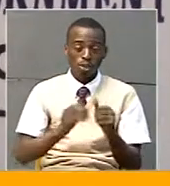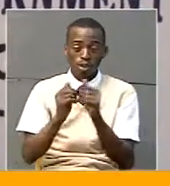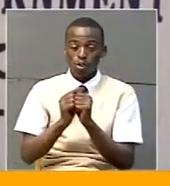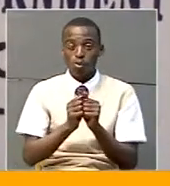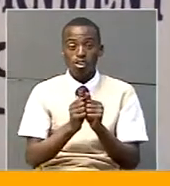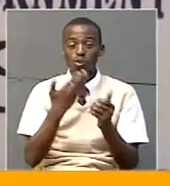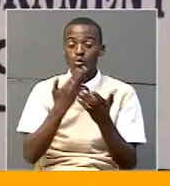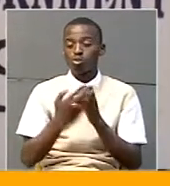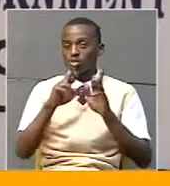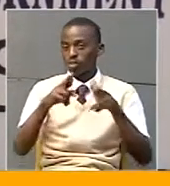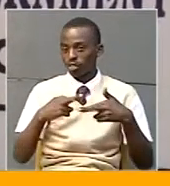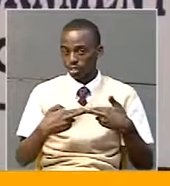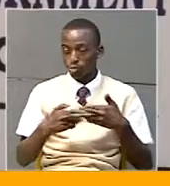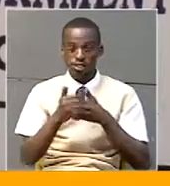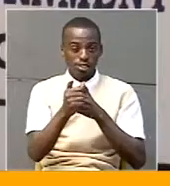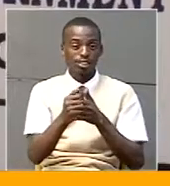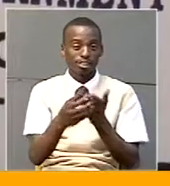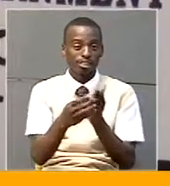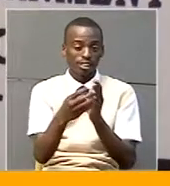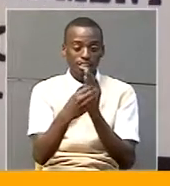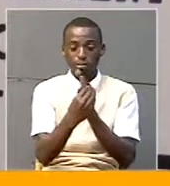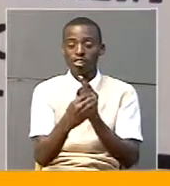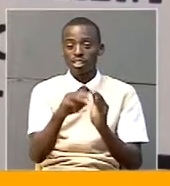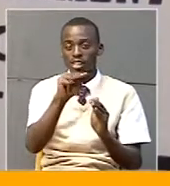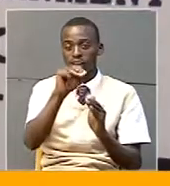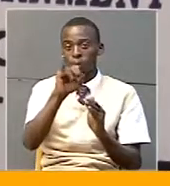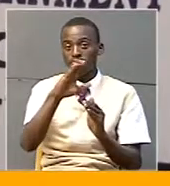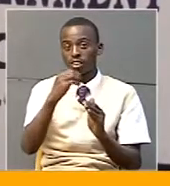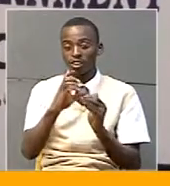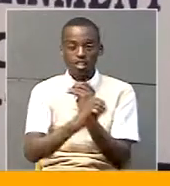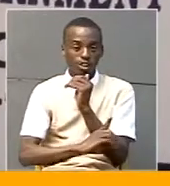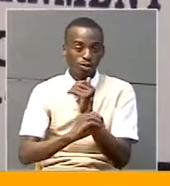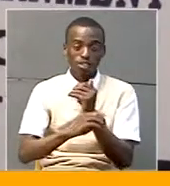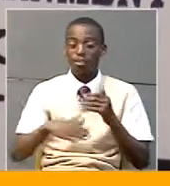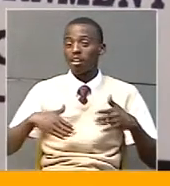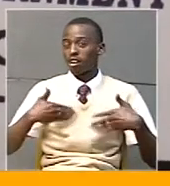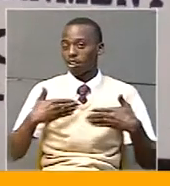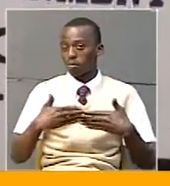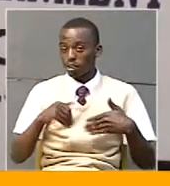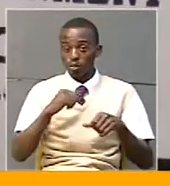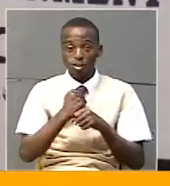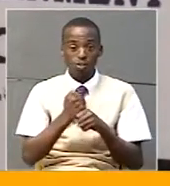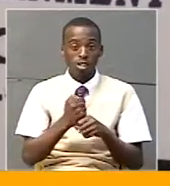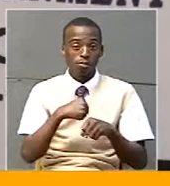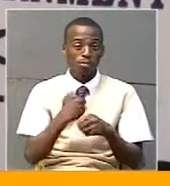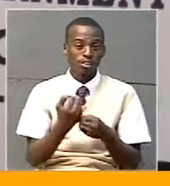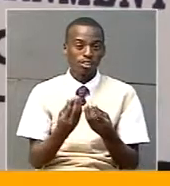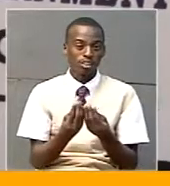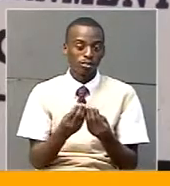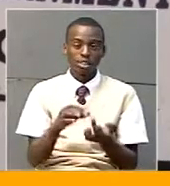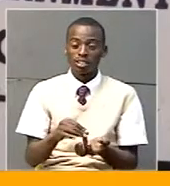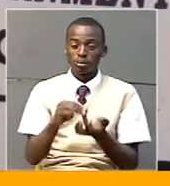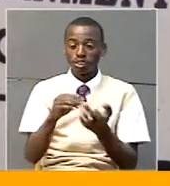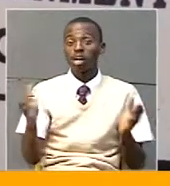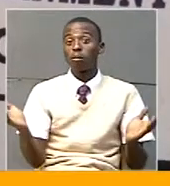thankful results, to which leaders, especially here in Maracha district, are grateful of how their work has been made simple, especially